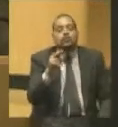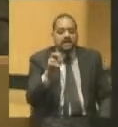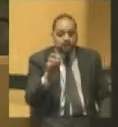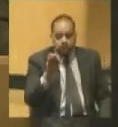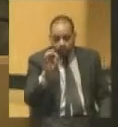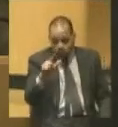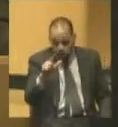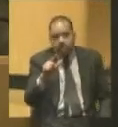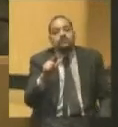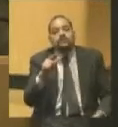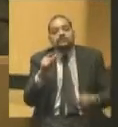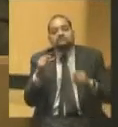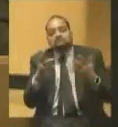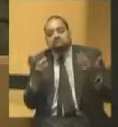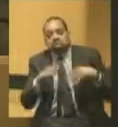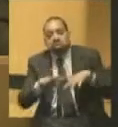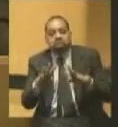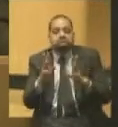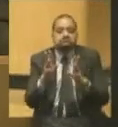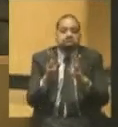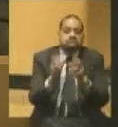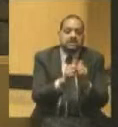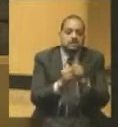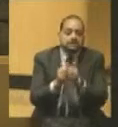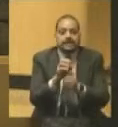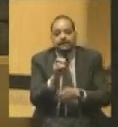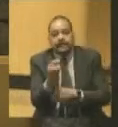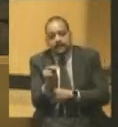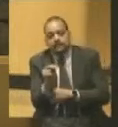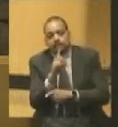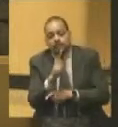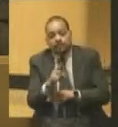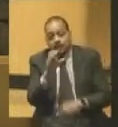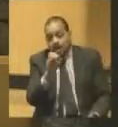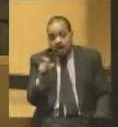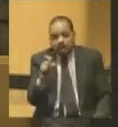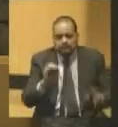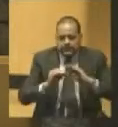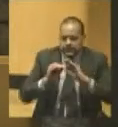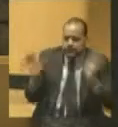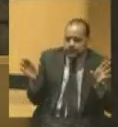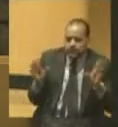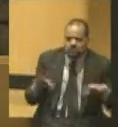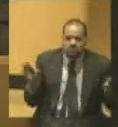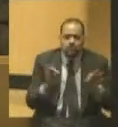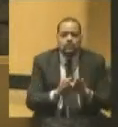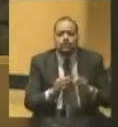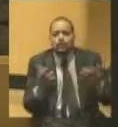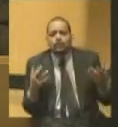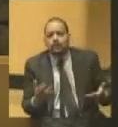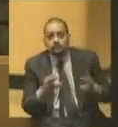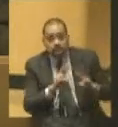Cox made it clear that, quote, the only issue we make here is the right of free speech,